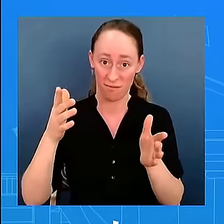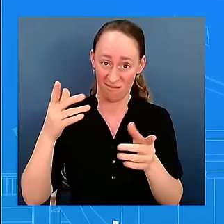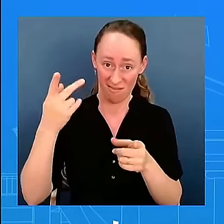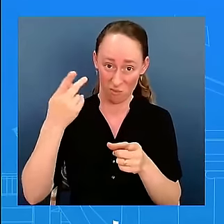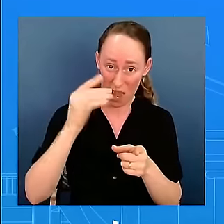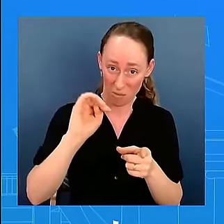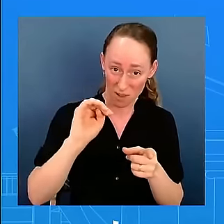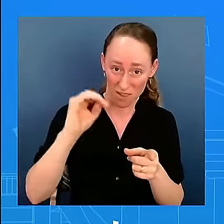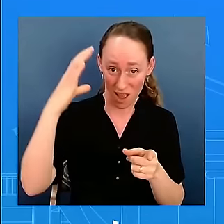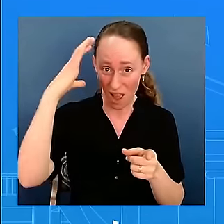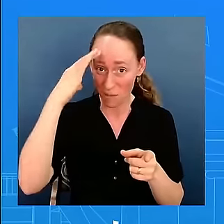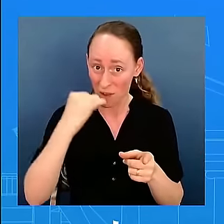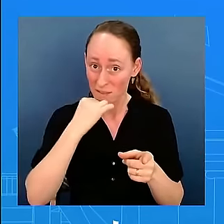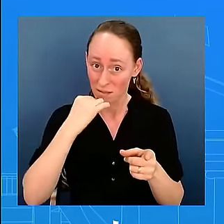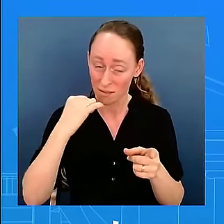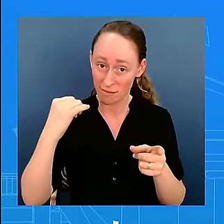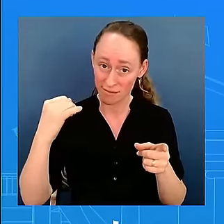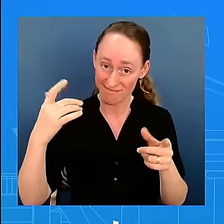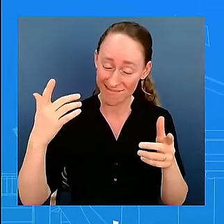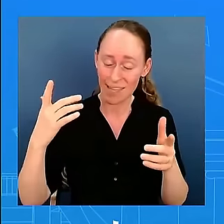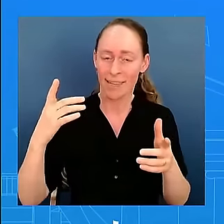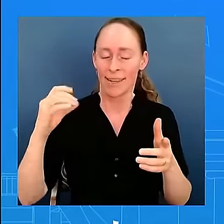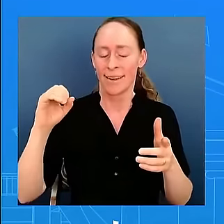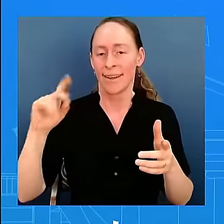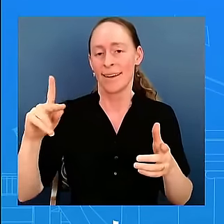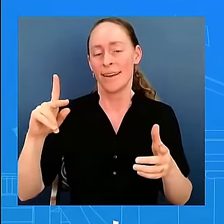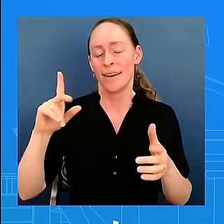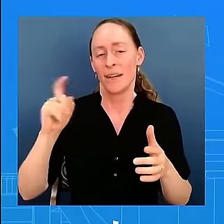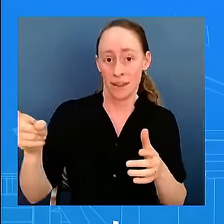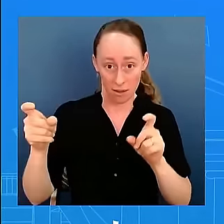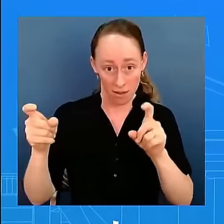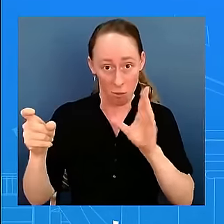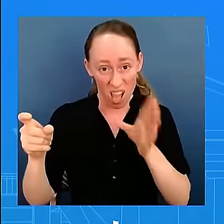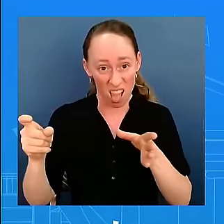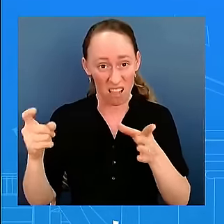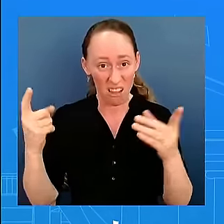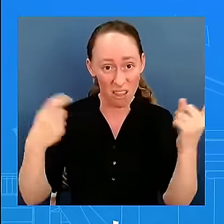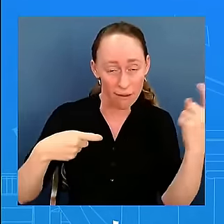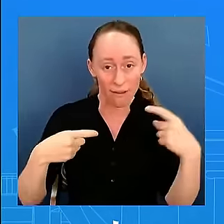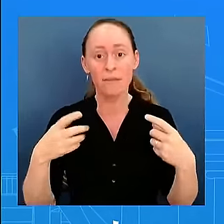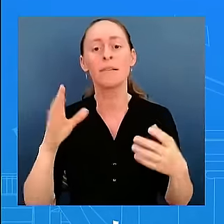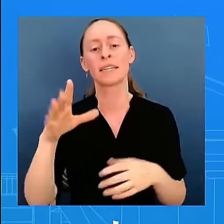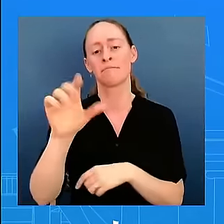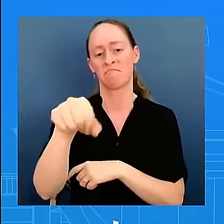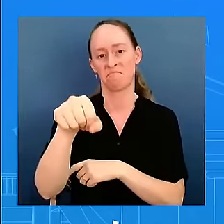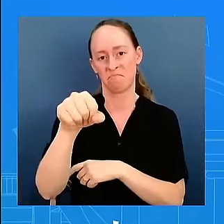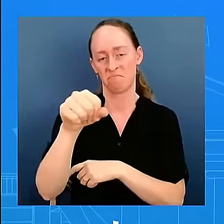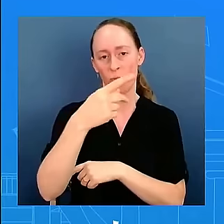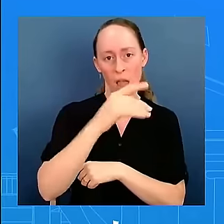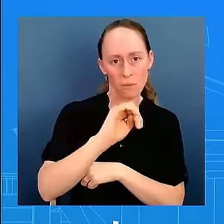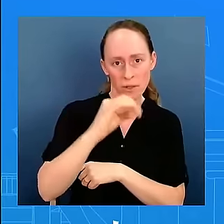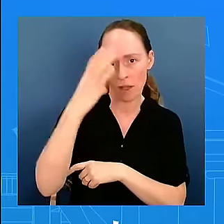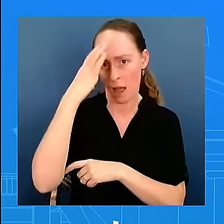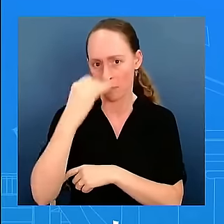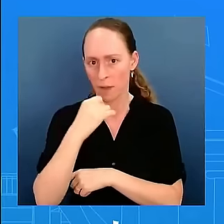compromises. And because we still have gaps that haven't been closed, I think you can surmise from that, that there are still compromises that need to be made.